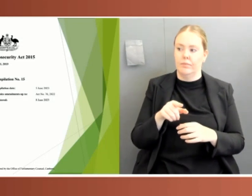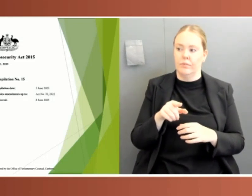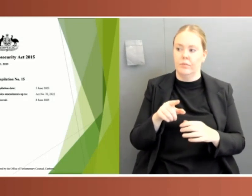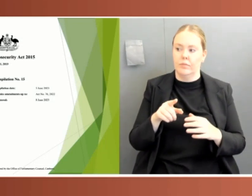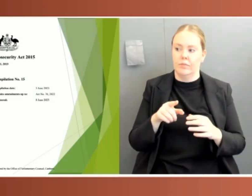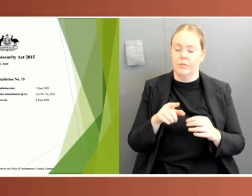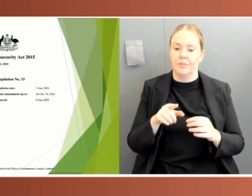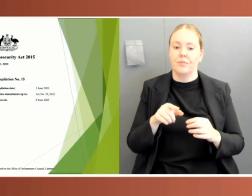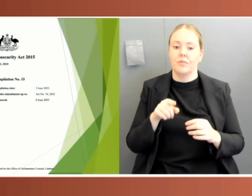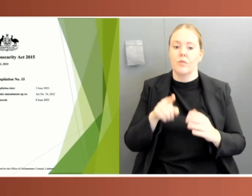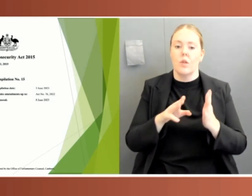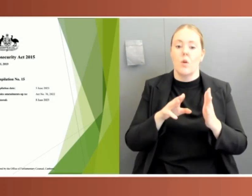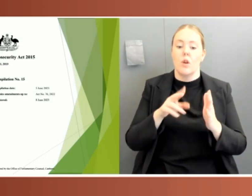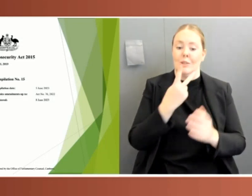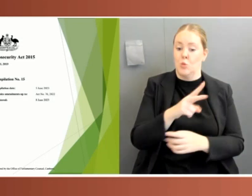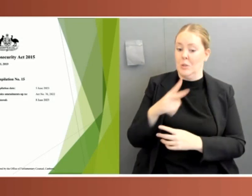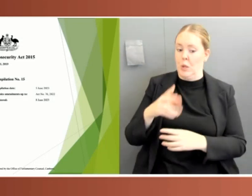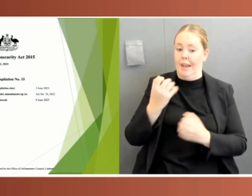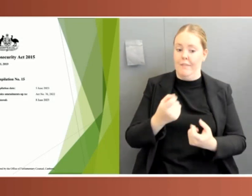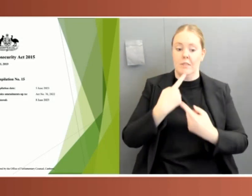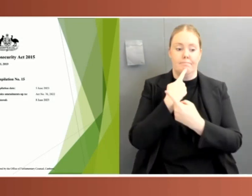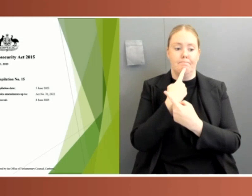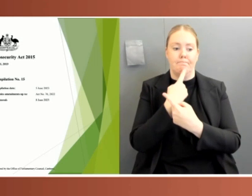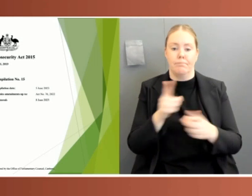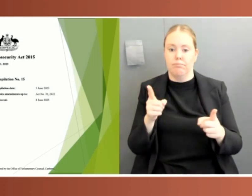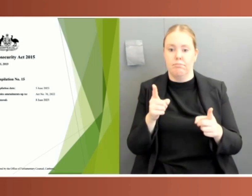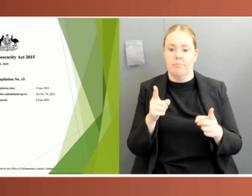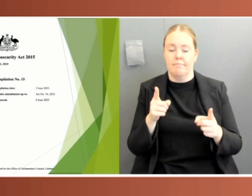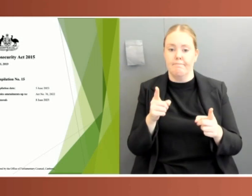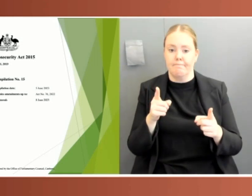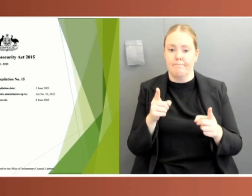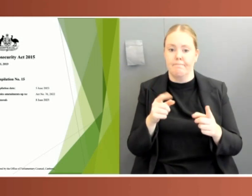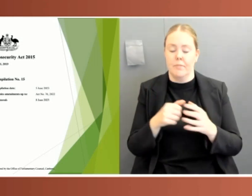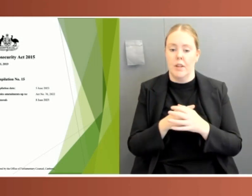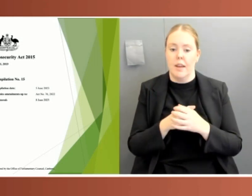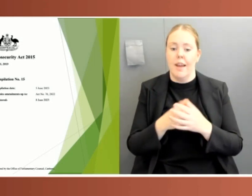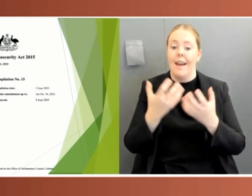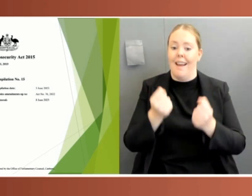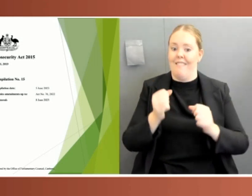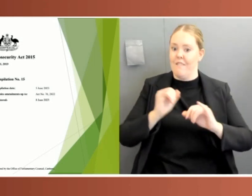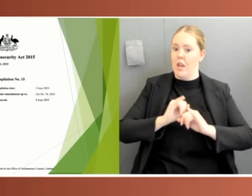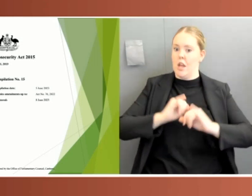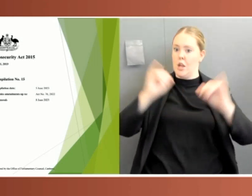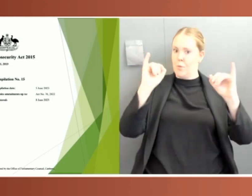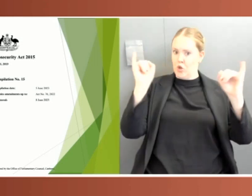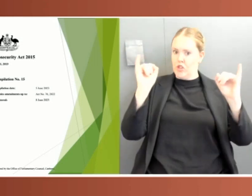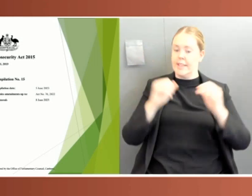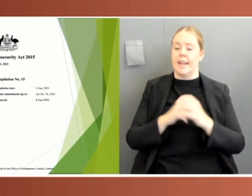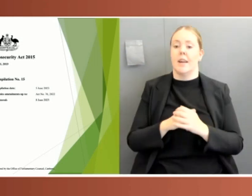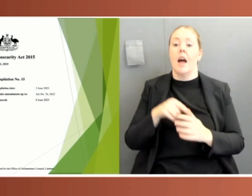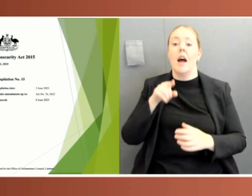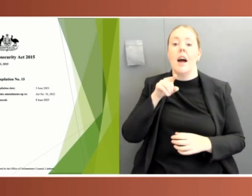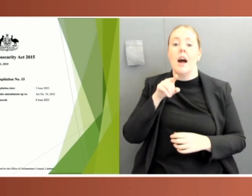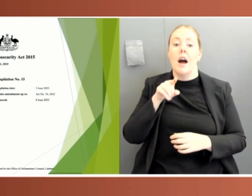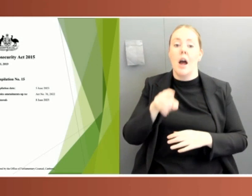This determination is a precondition for the declaration of a human biosecurity emergency. On the 18th of March 2020, with cases rapidly